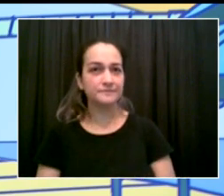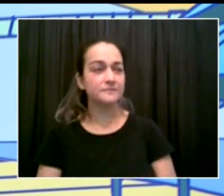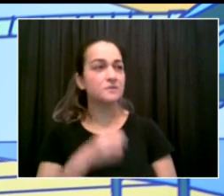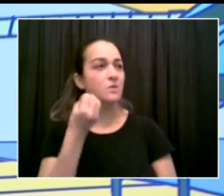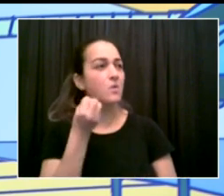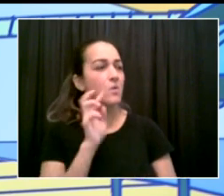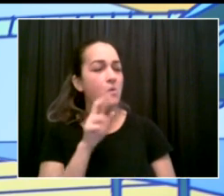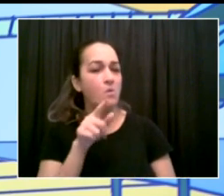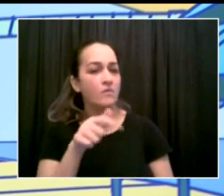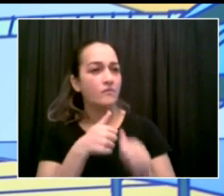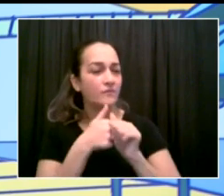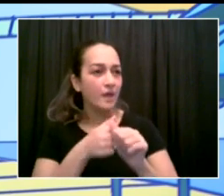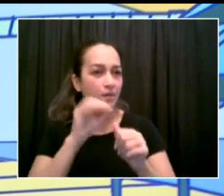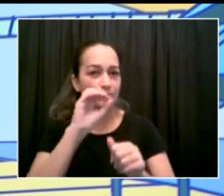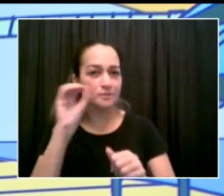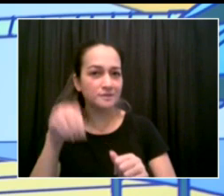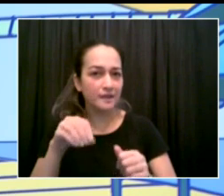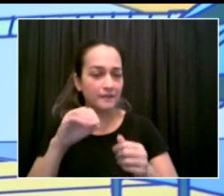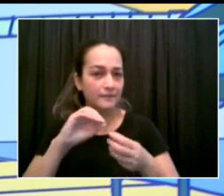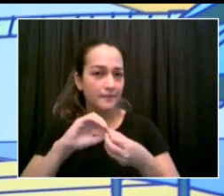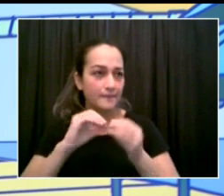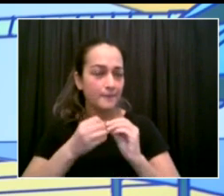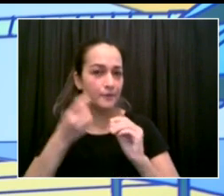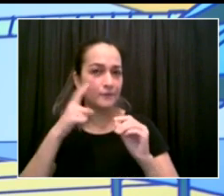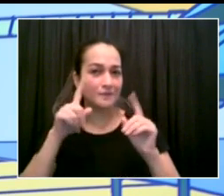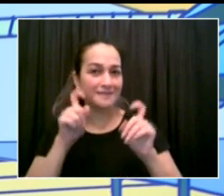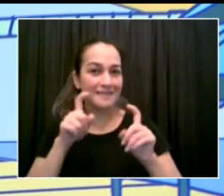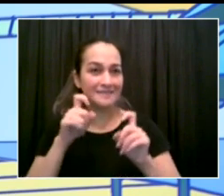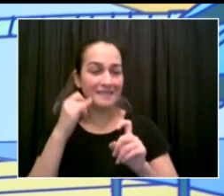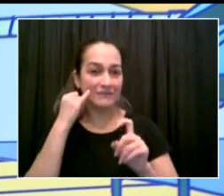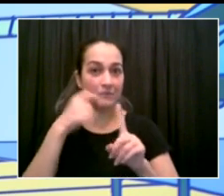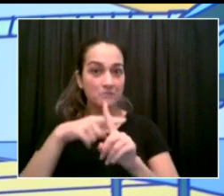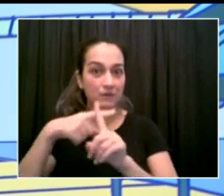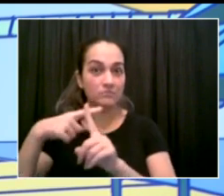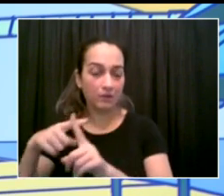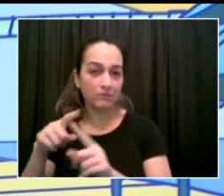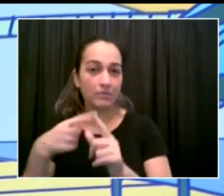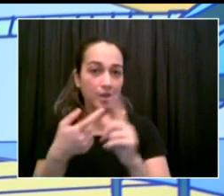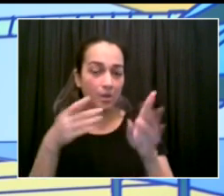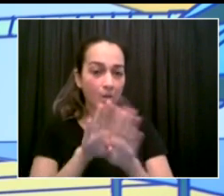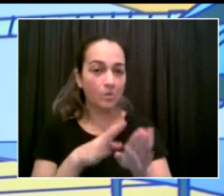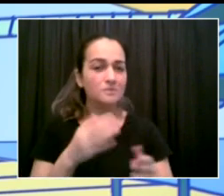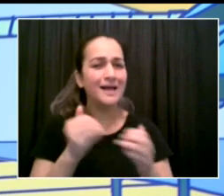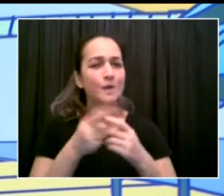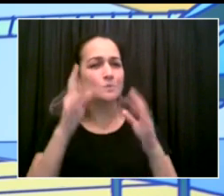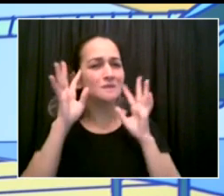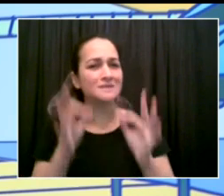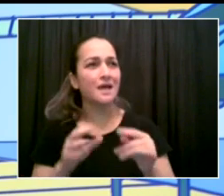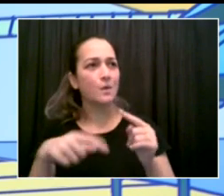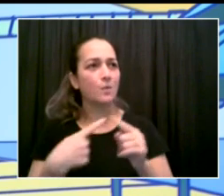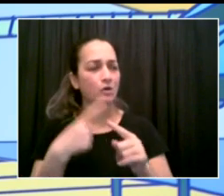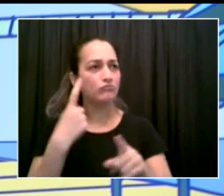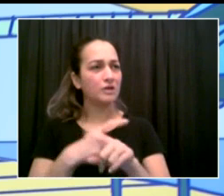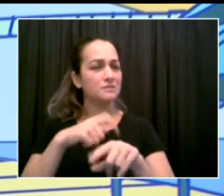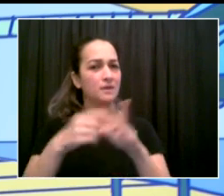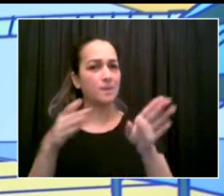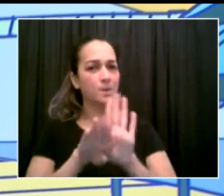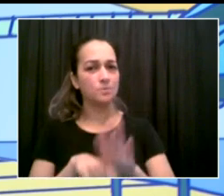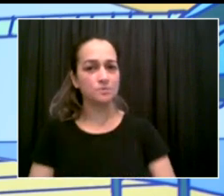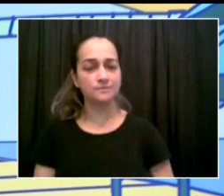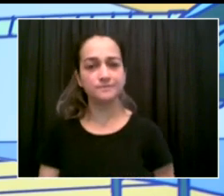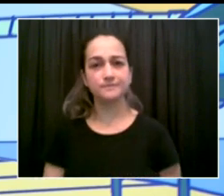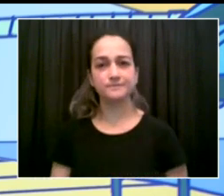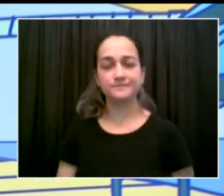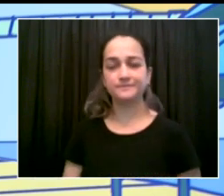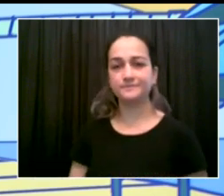just a quick preface. Again, Alex, we had to learn by doing last year, to say the least, and we